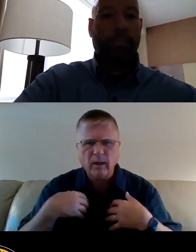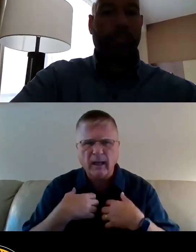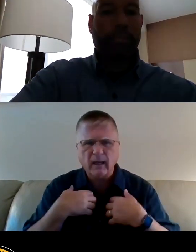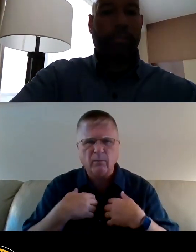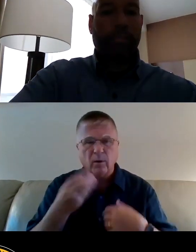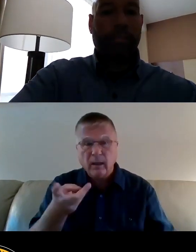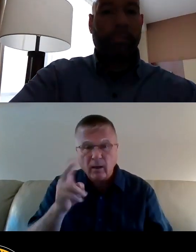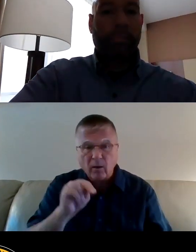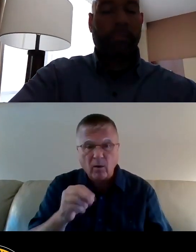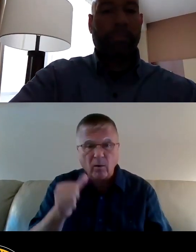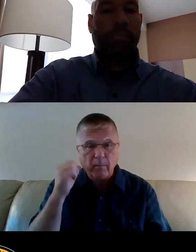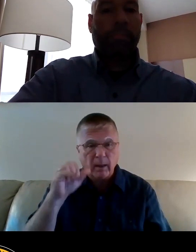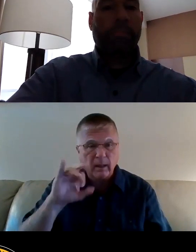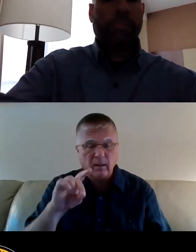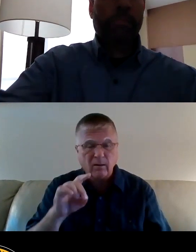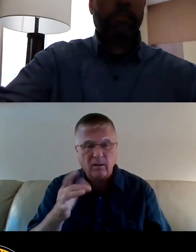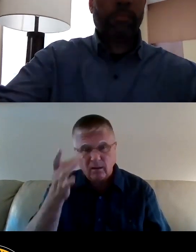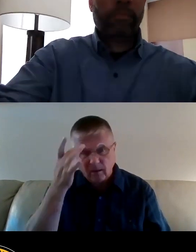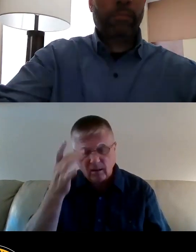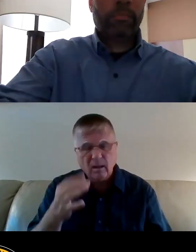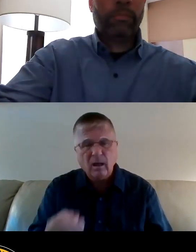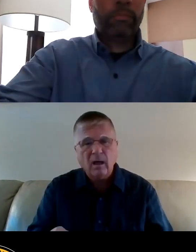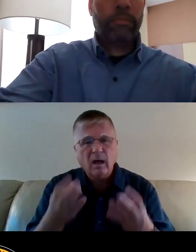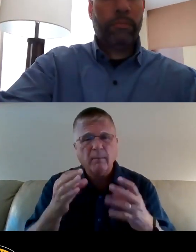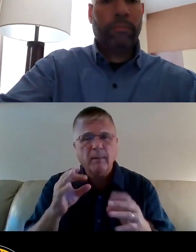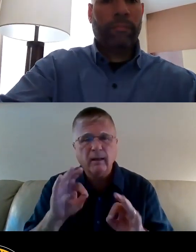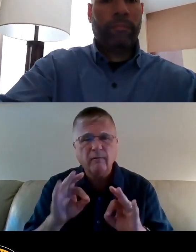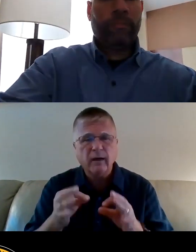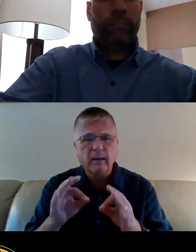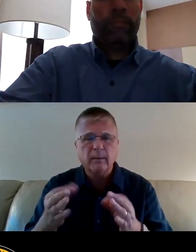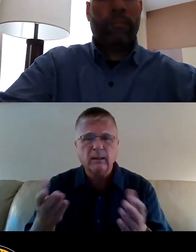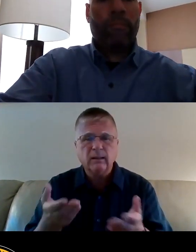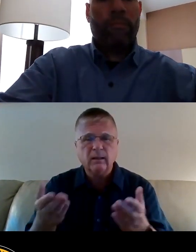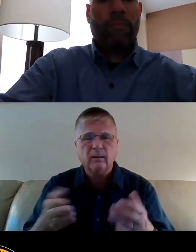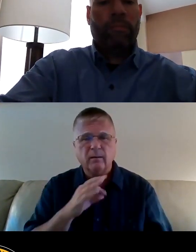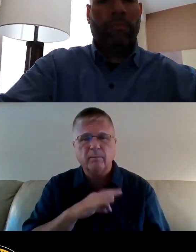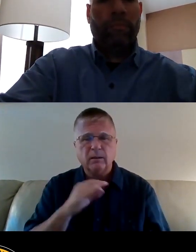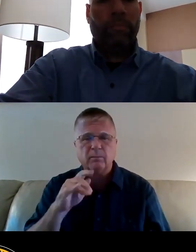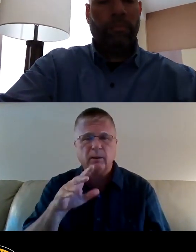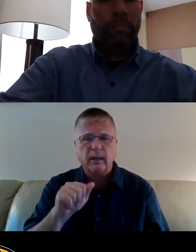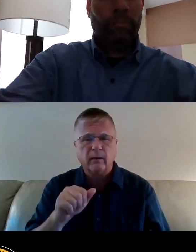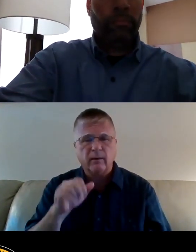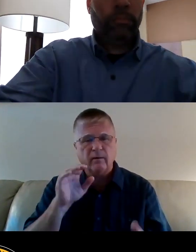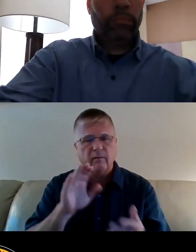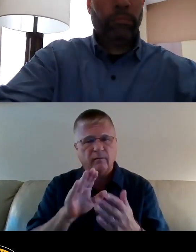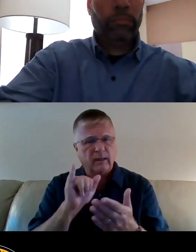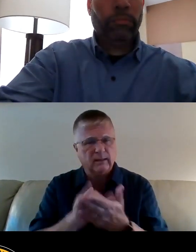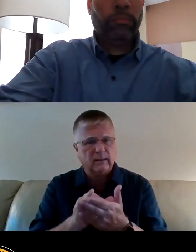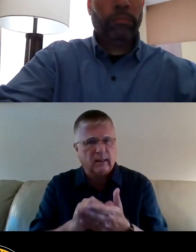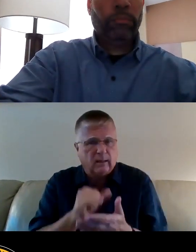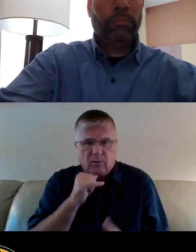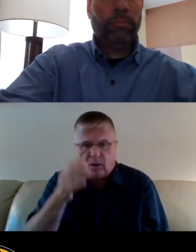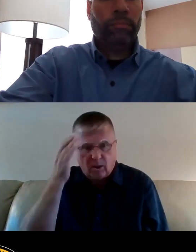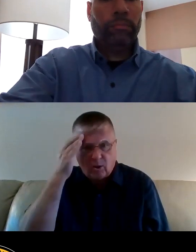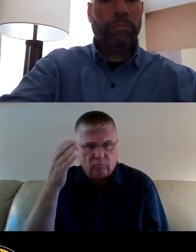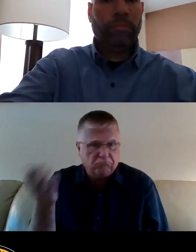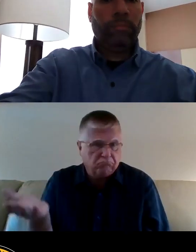backyard. How many families in the Pittsburgh area are also facing this and not knowing?